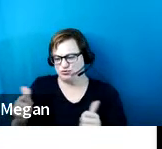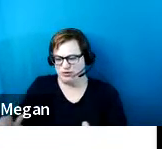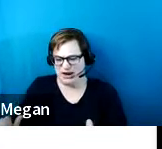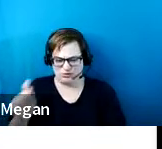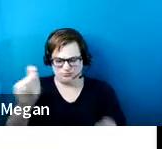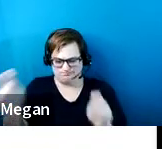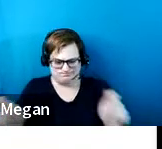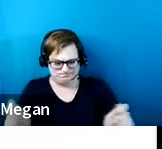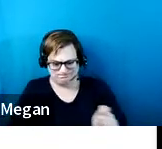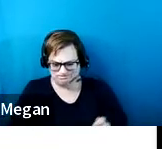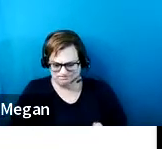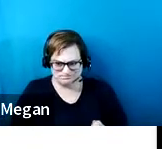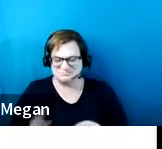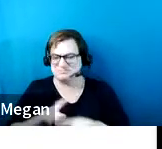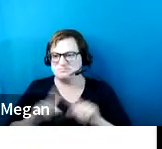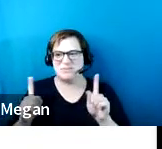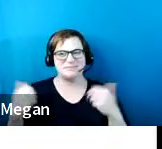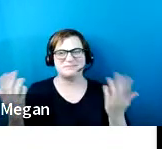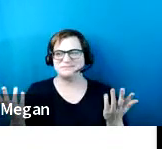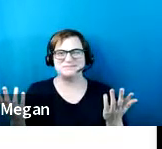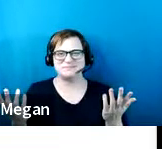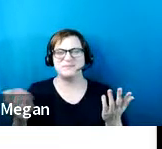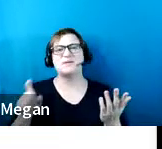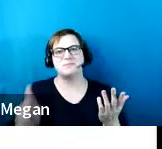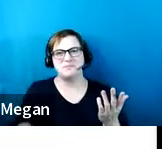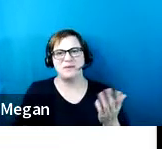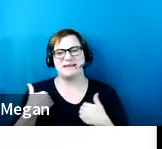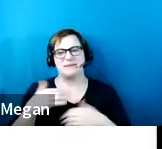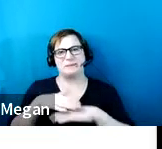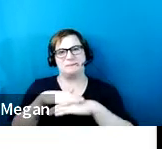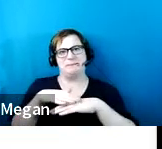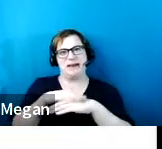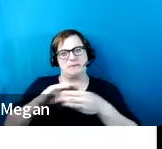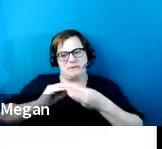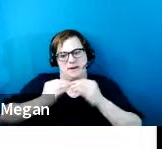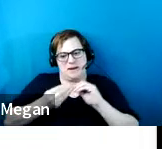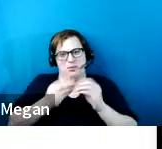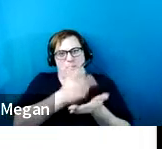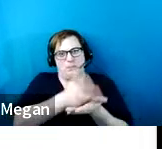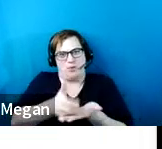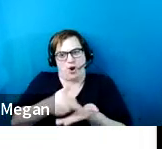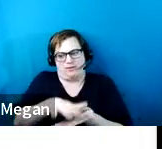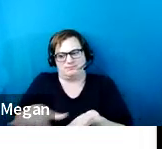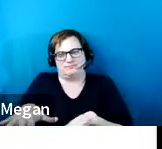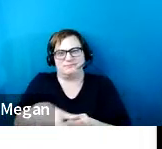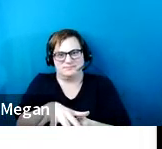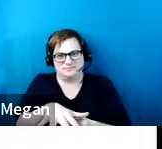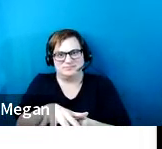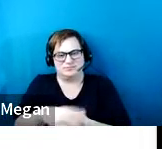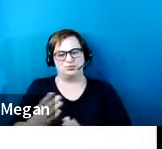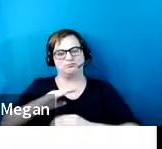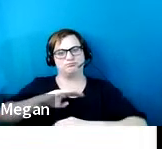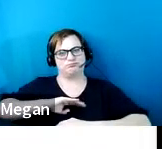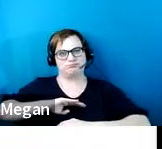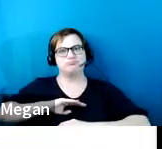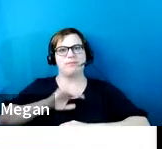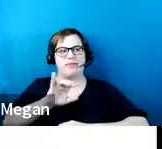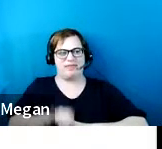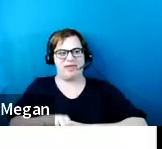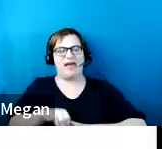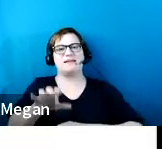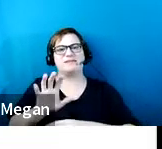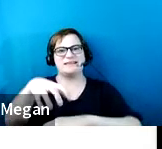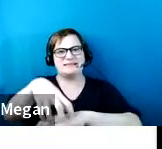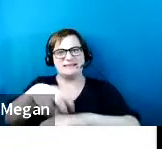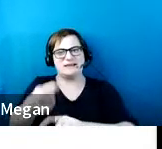this alteration, but you had to have a minimum number of parking spaces to serve the facility by the